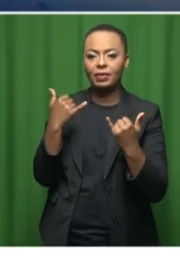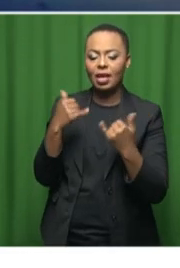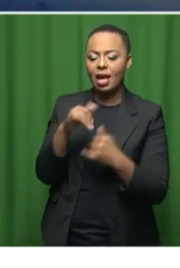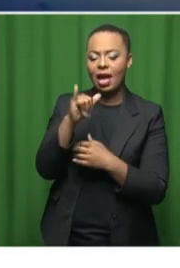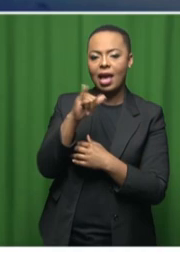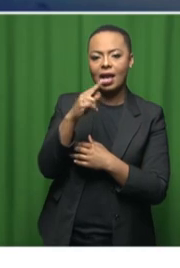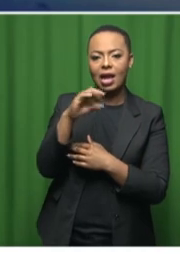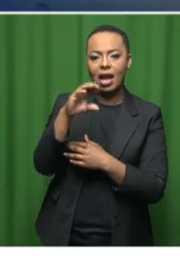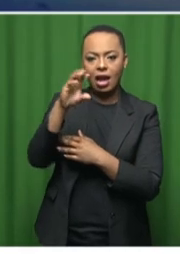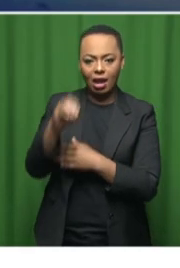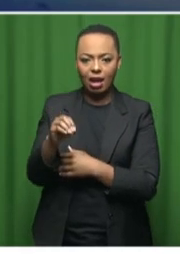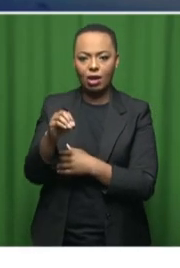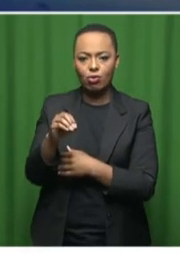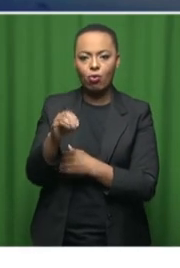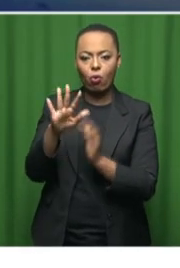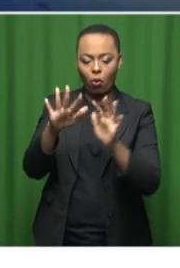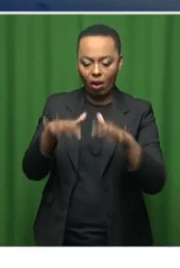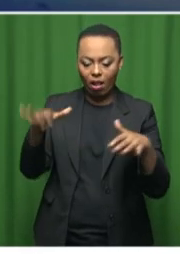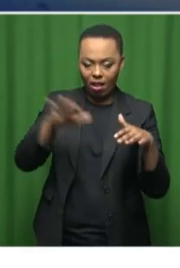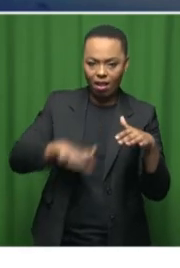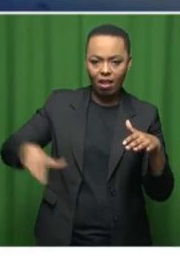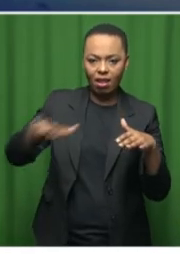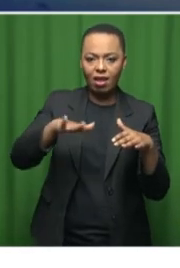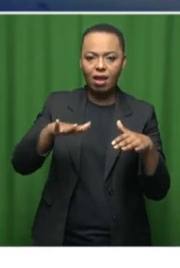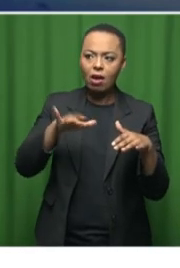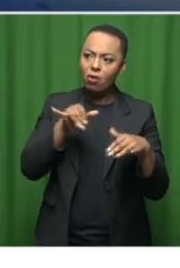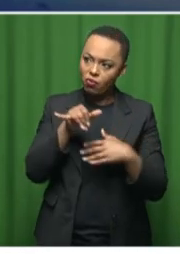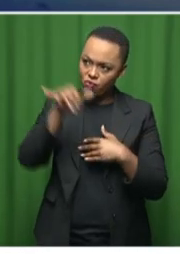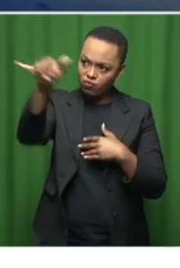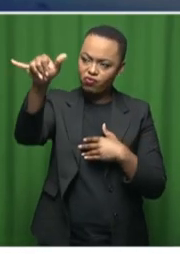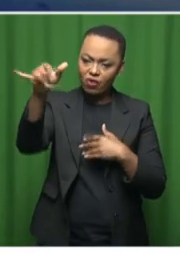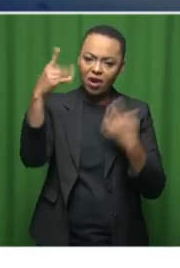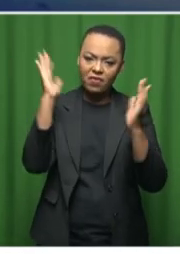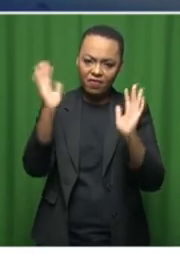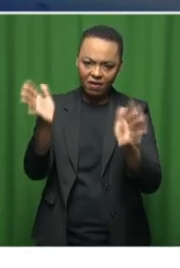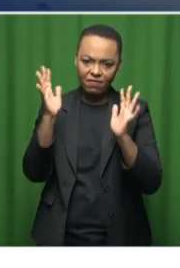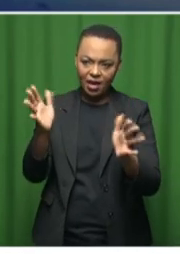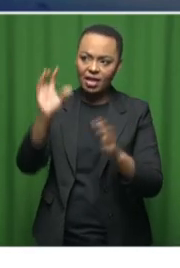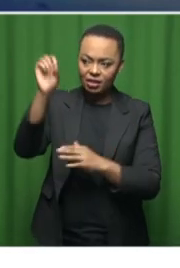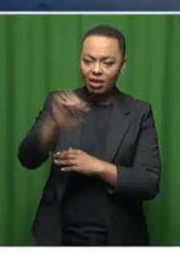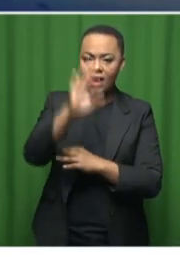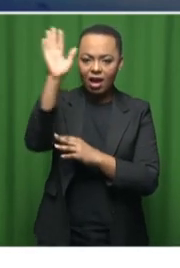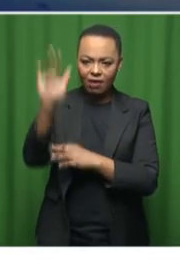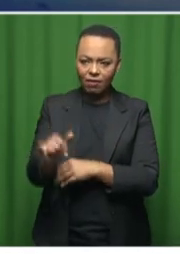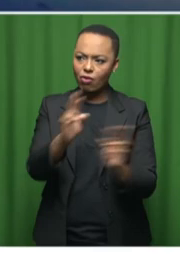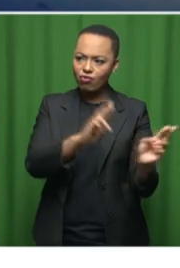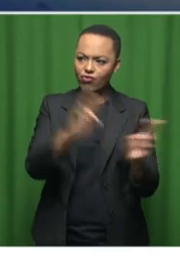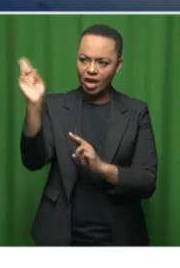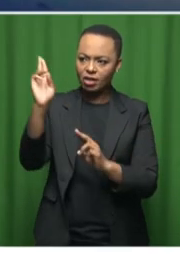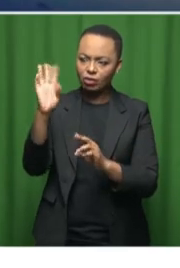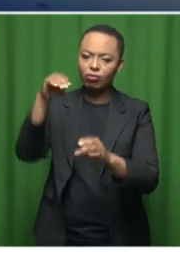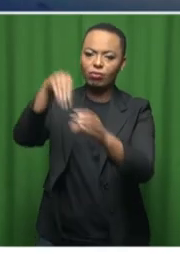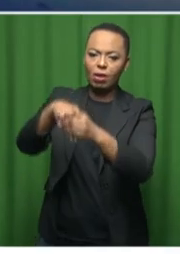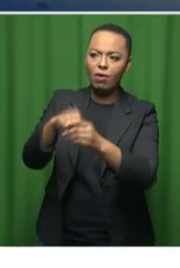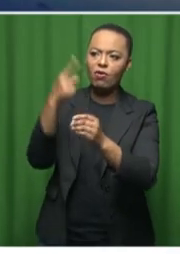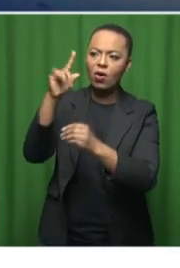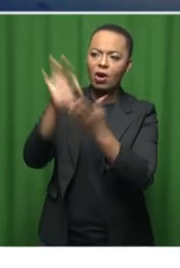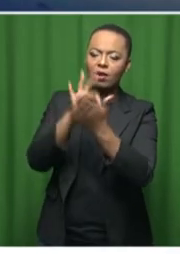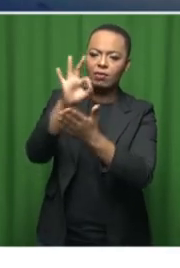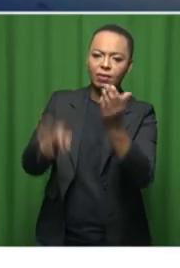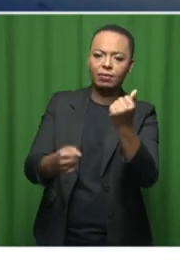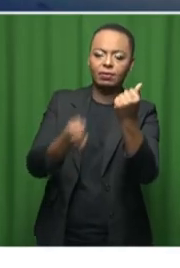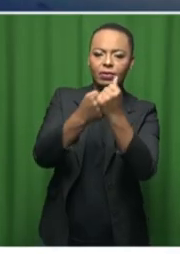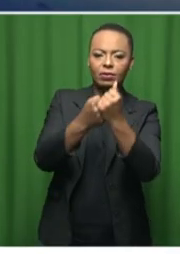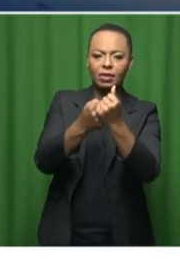Assembly in October this year. We went there, with South Africa, ready to contest for re-election into the